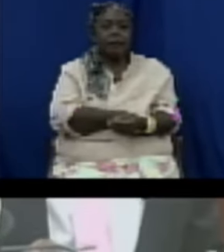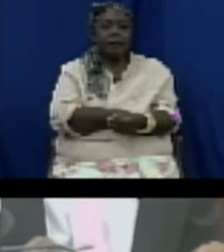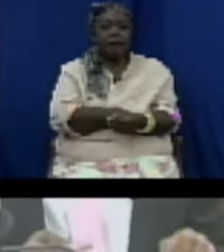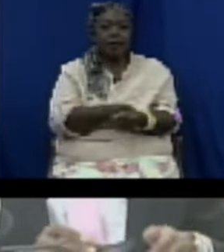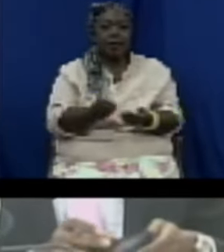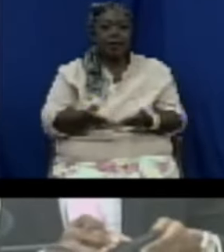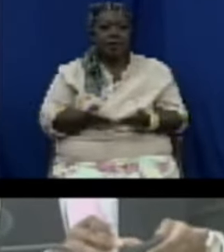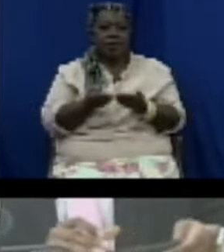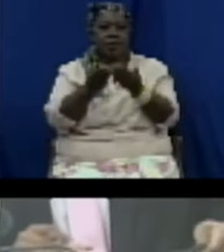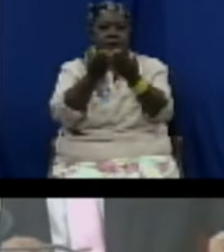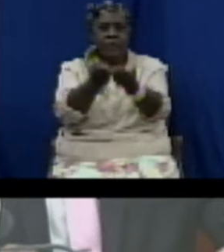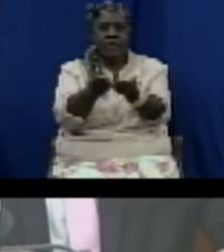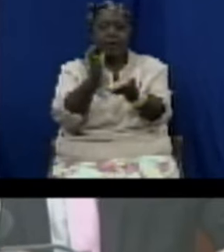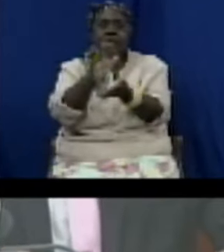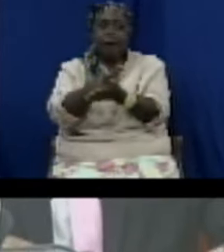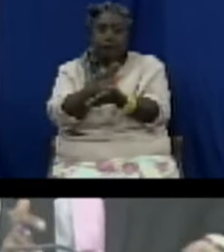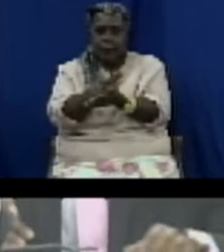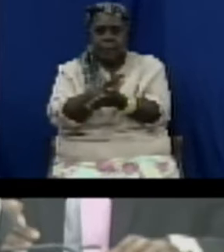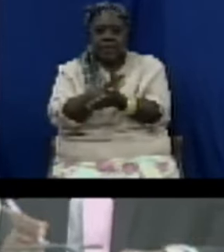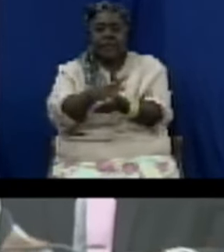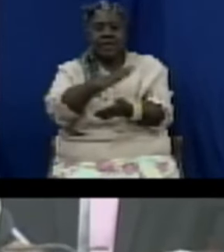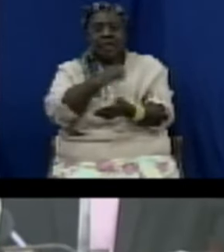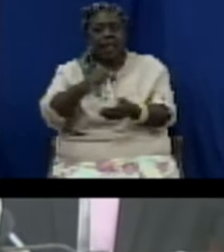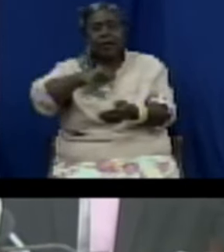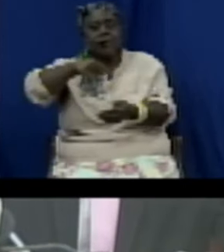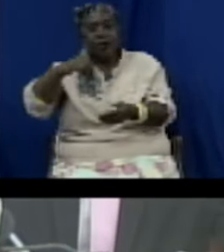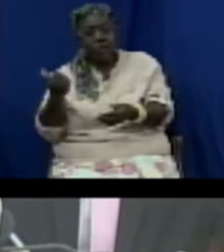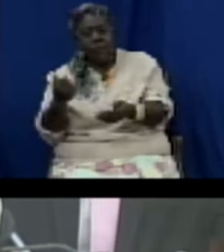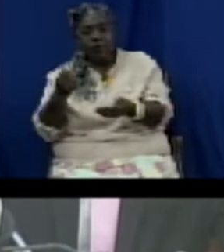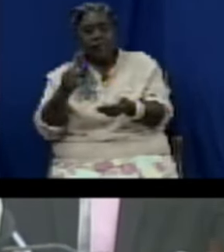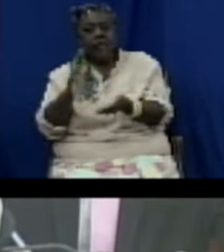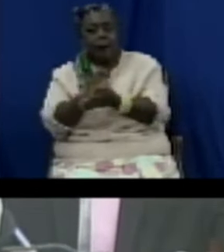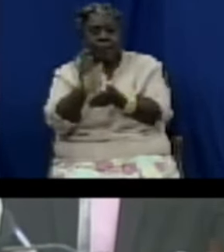Presentation of papers and of reports from committees.